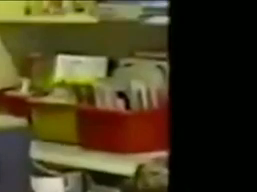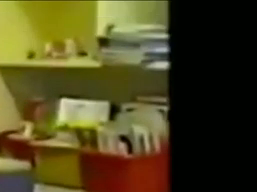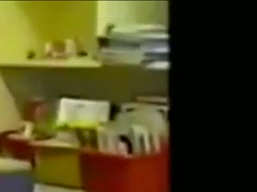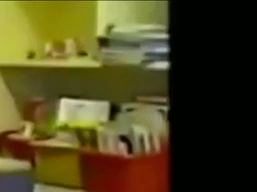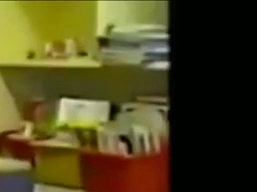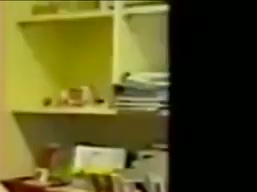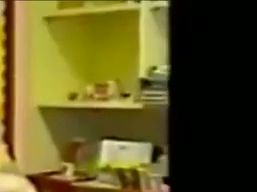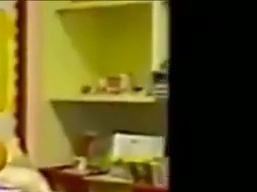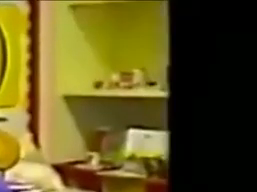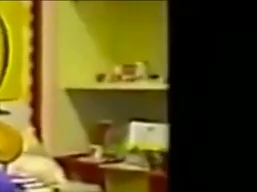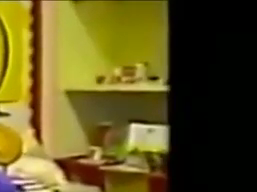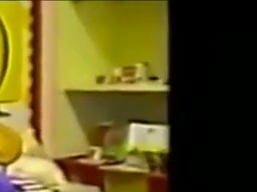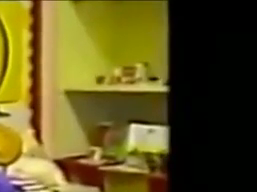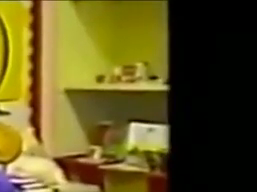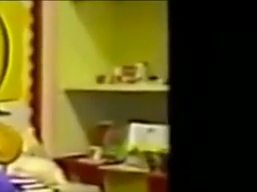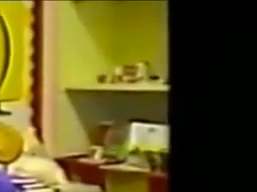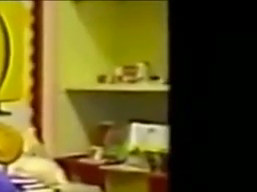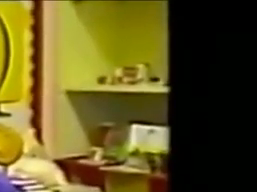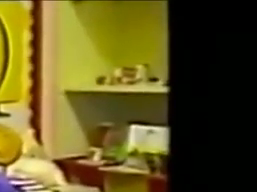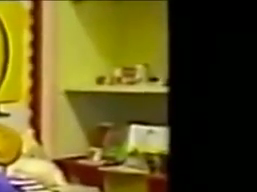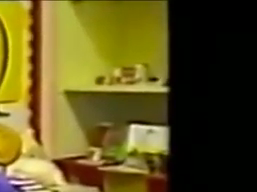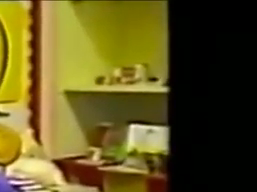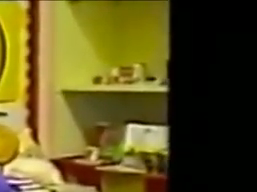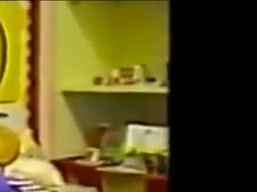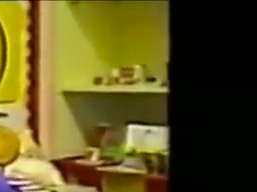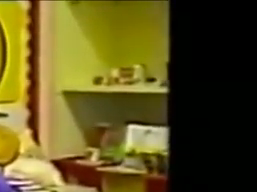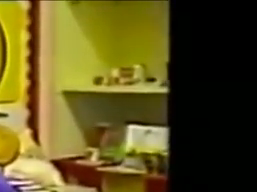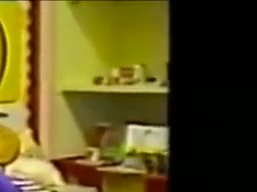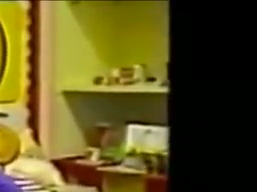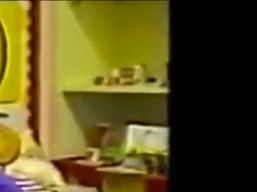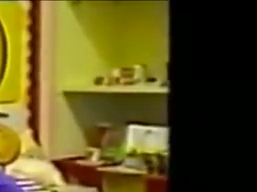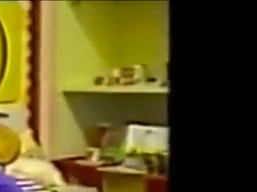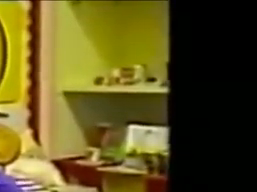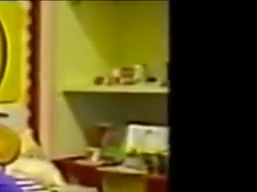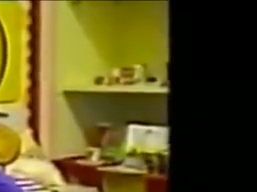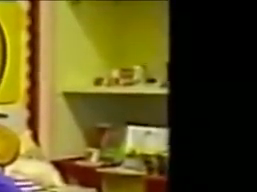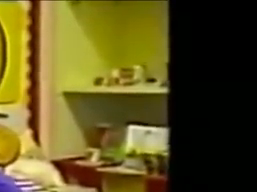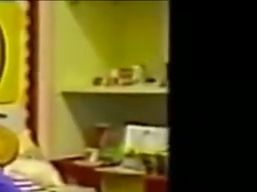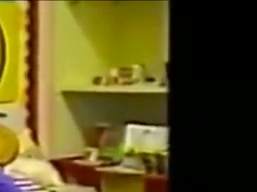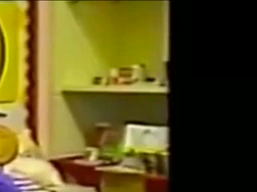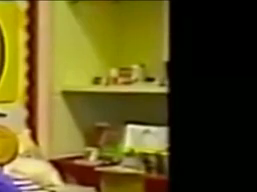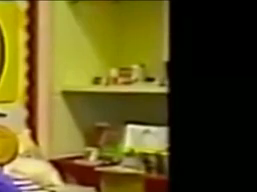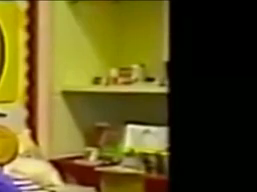So you used the lines to be a little bit faster when you're writing. Sorry, Reg?